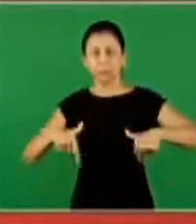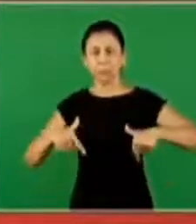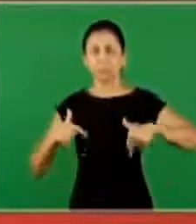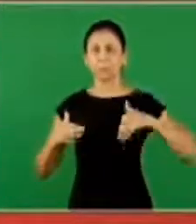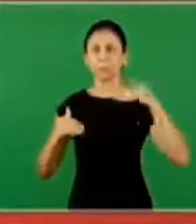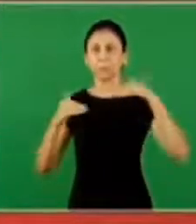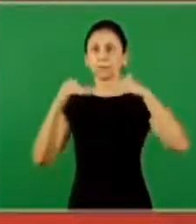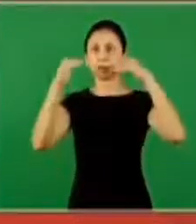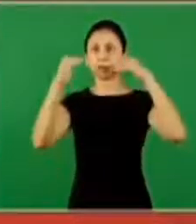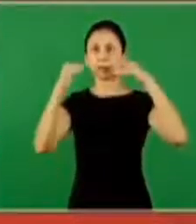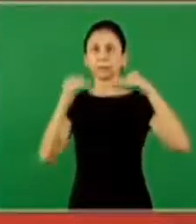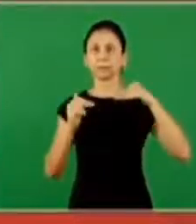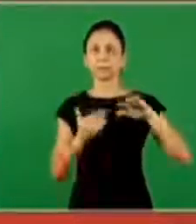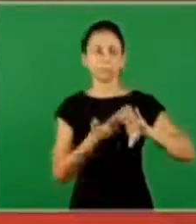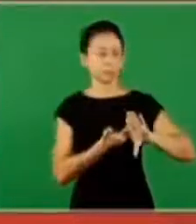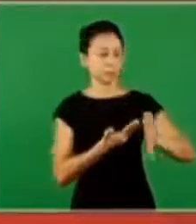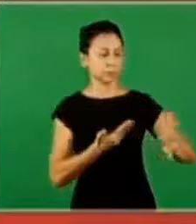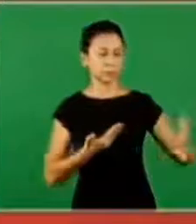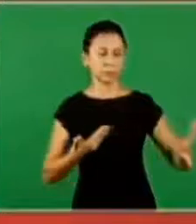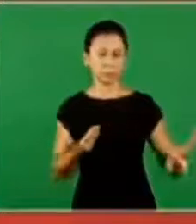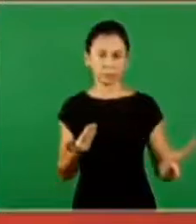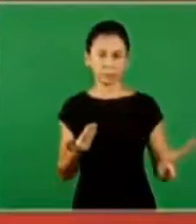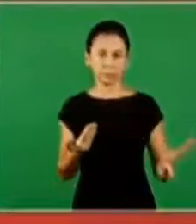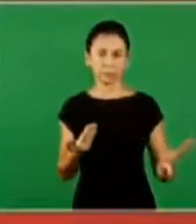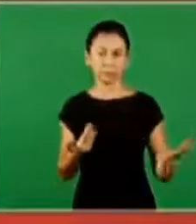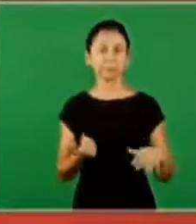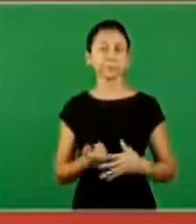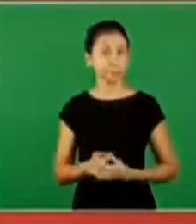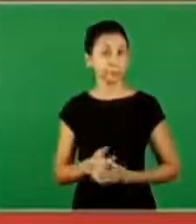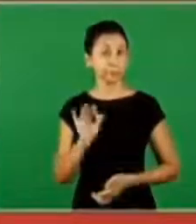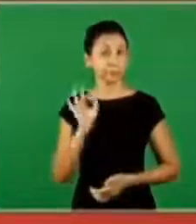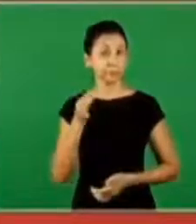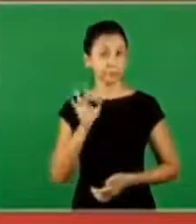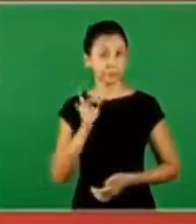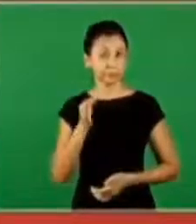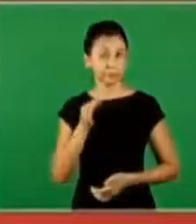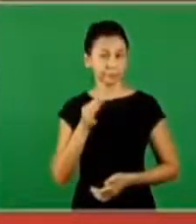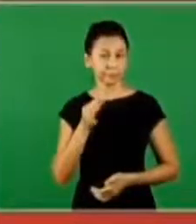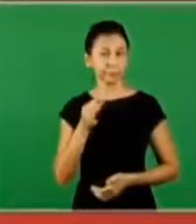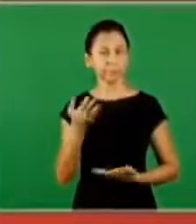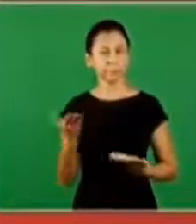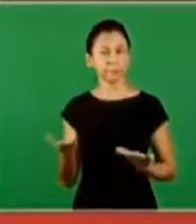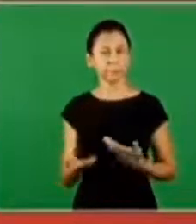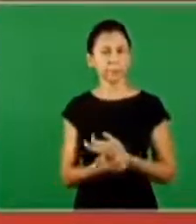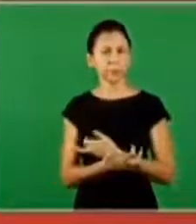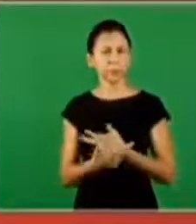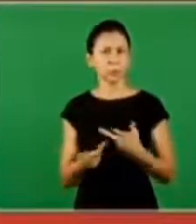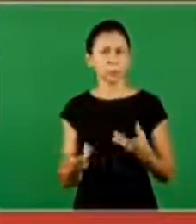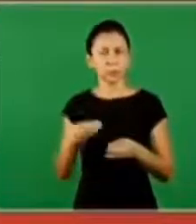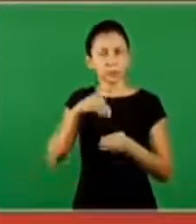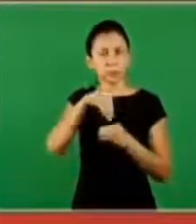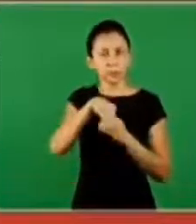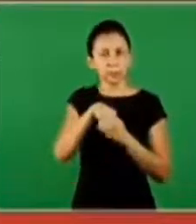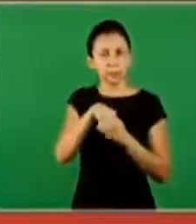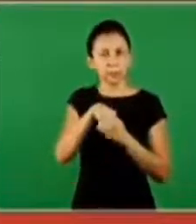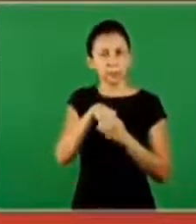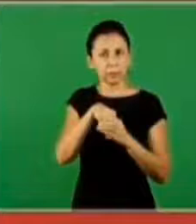process, incentification, right? So, those are elements